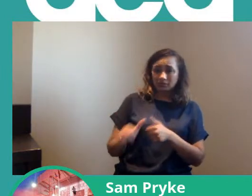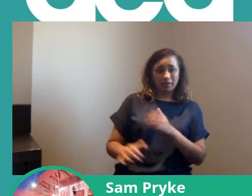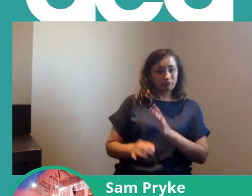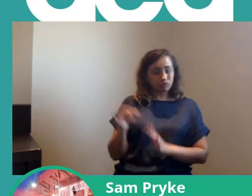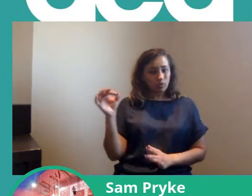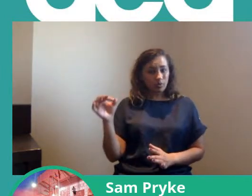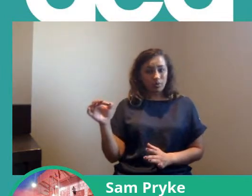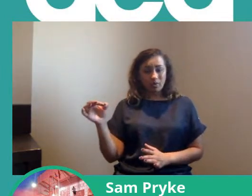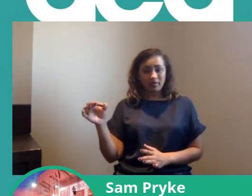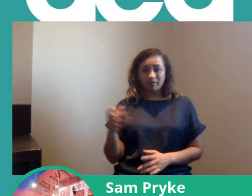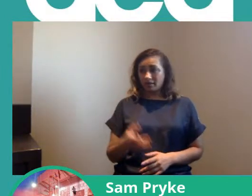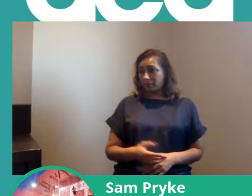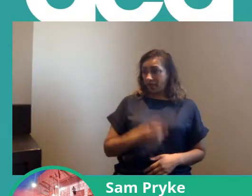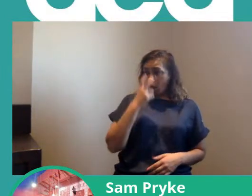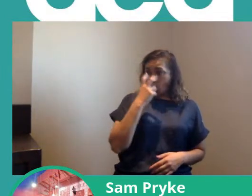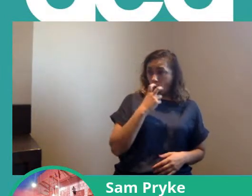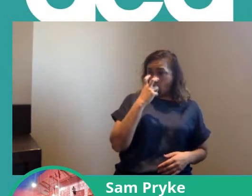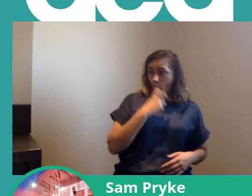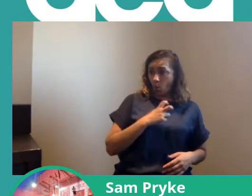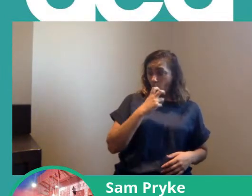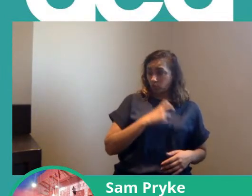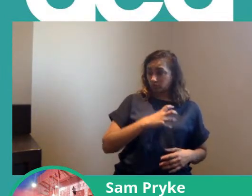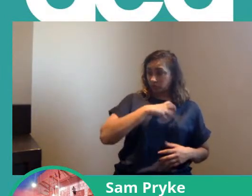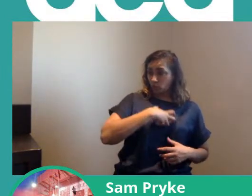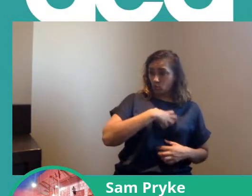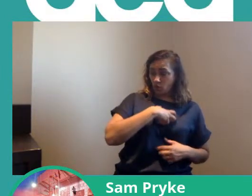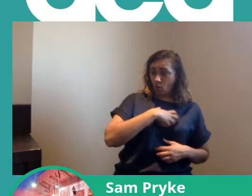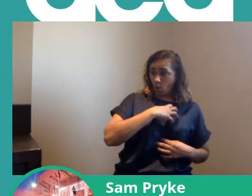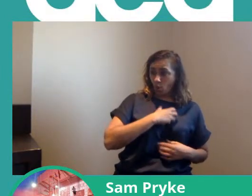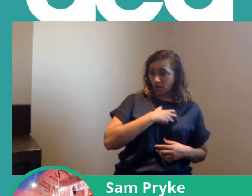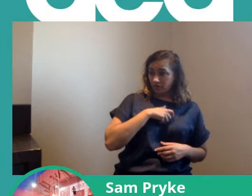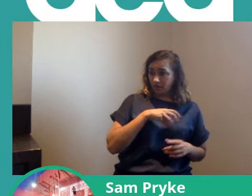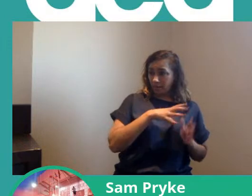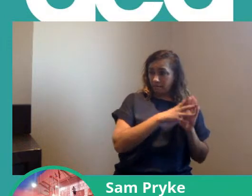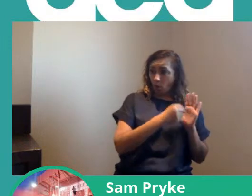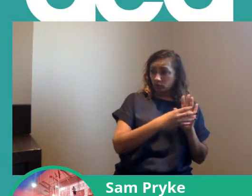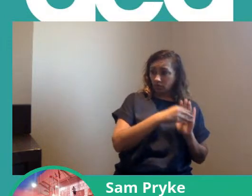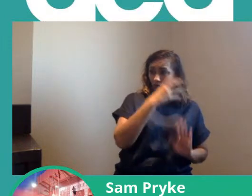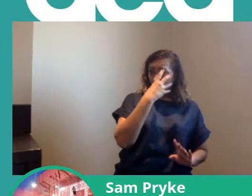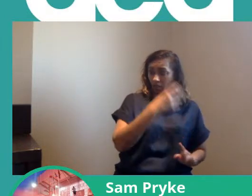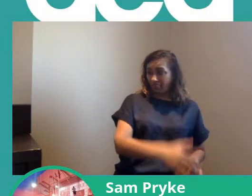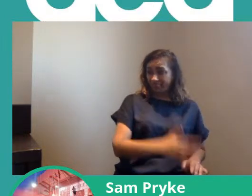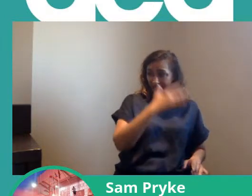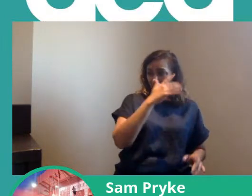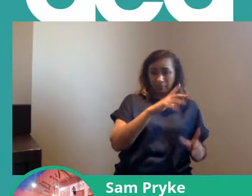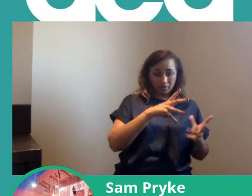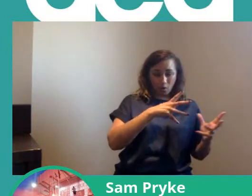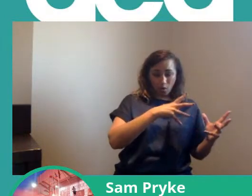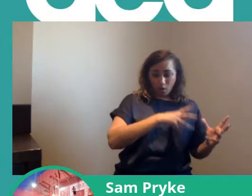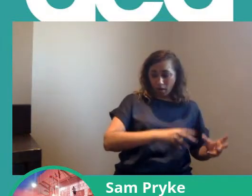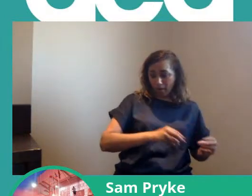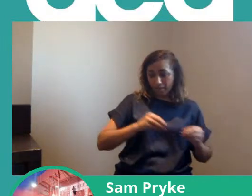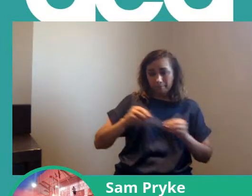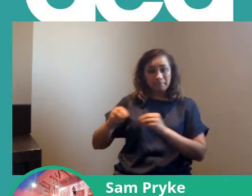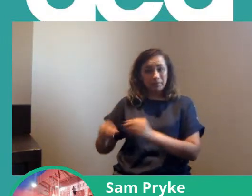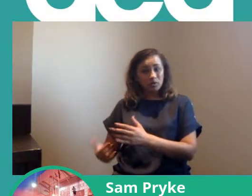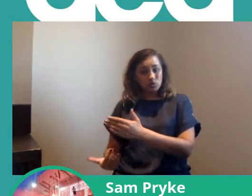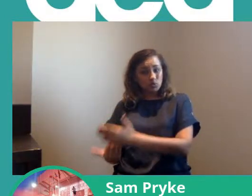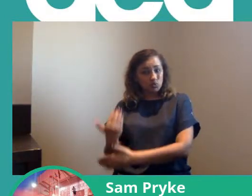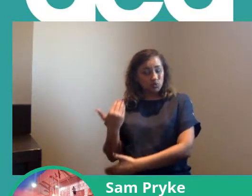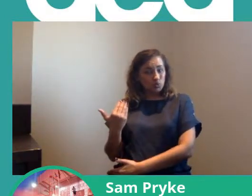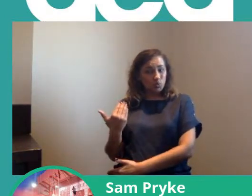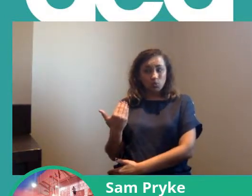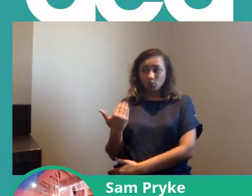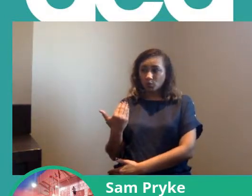a servicing model of trade unionism to an organizing model and which is you know what Kitty was saying earlier